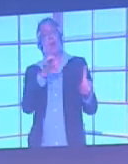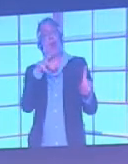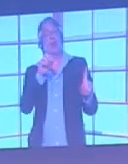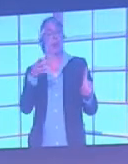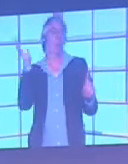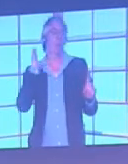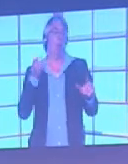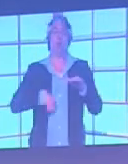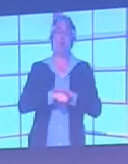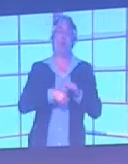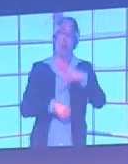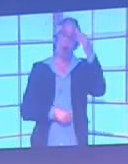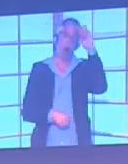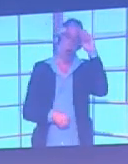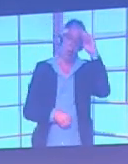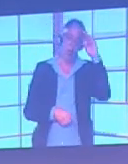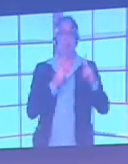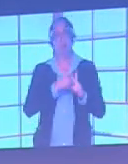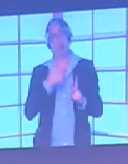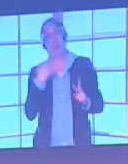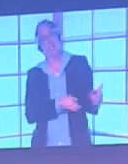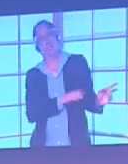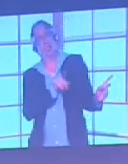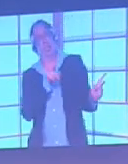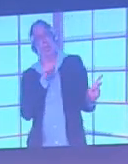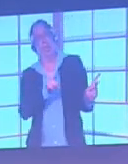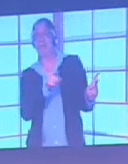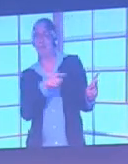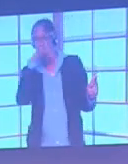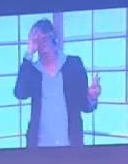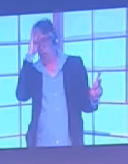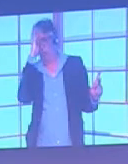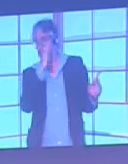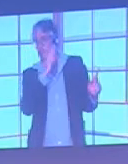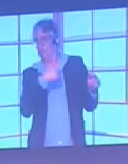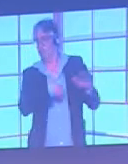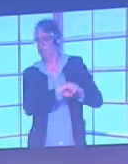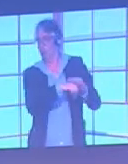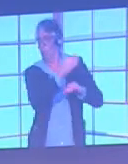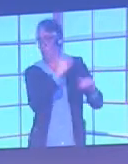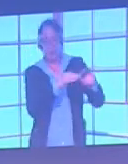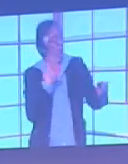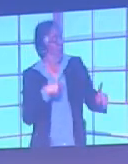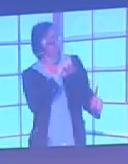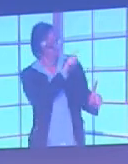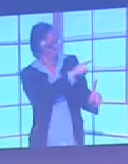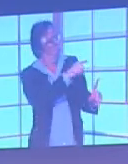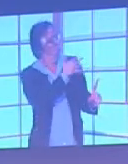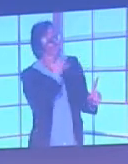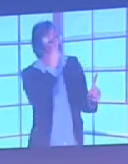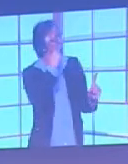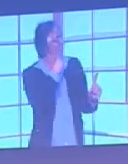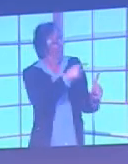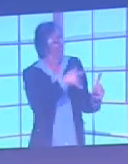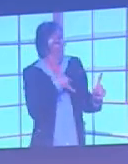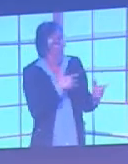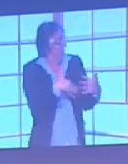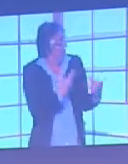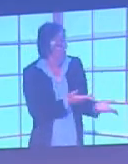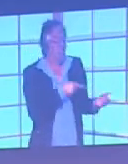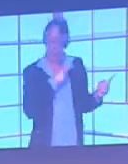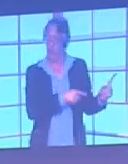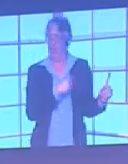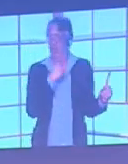and he used to play in the premiership. And I asked him what it was like to be a colour blind player. And he said